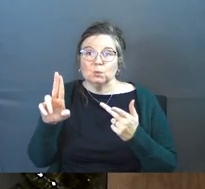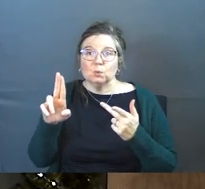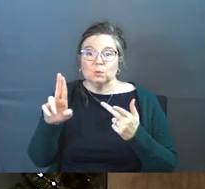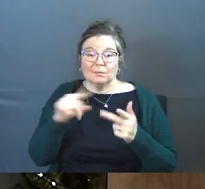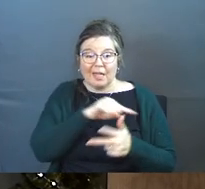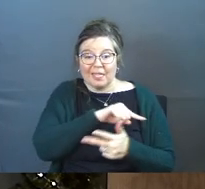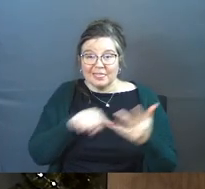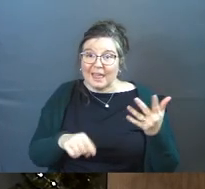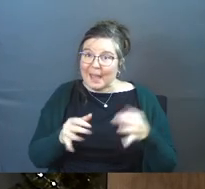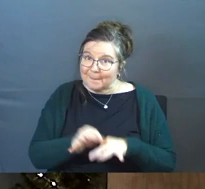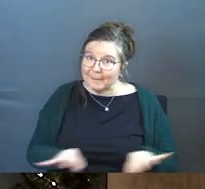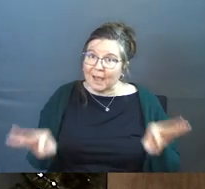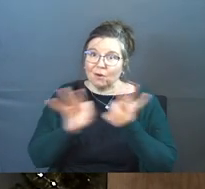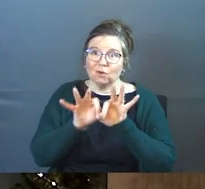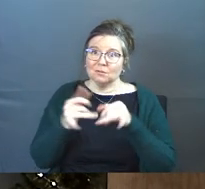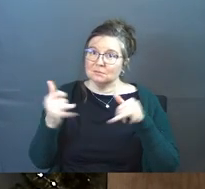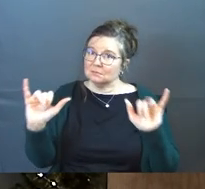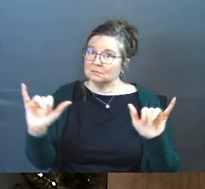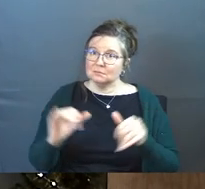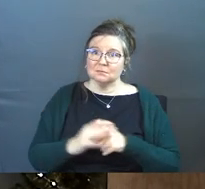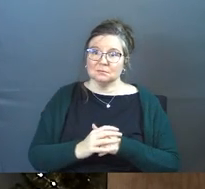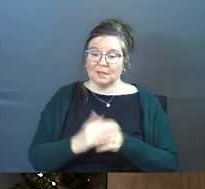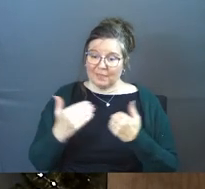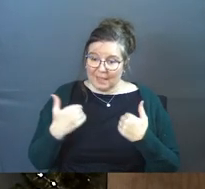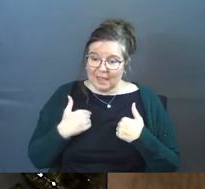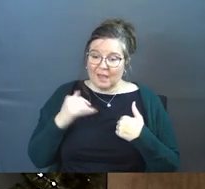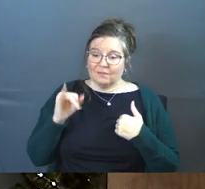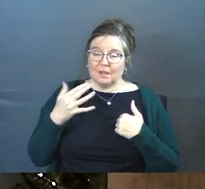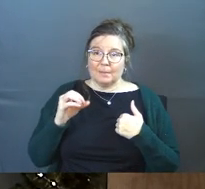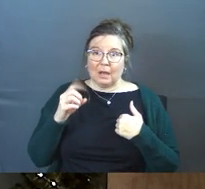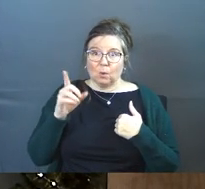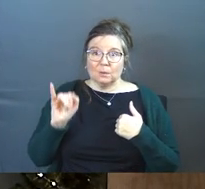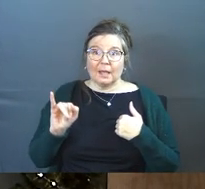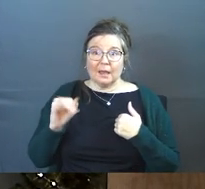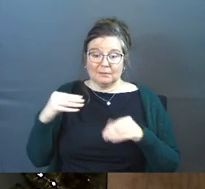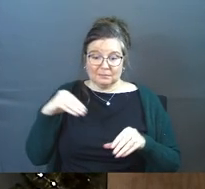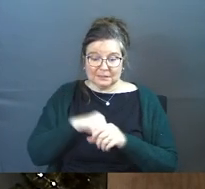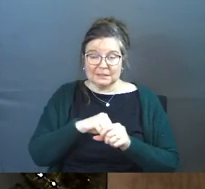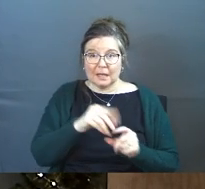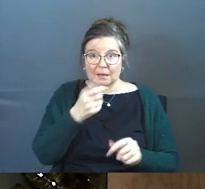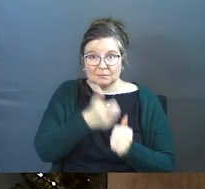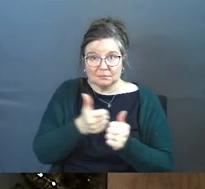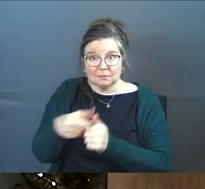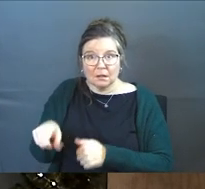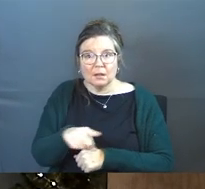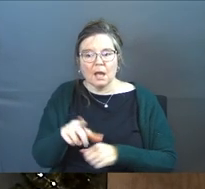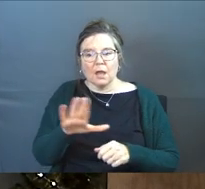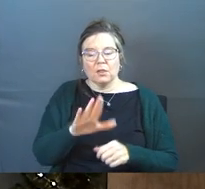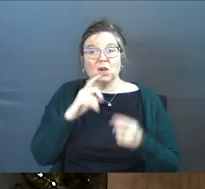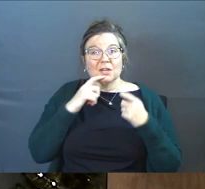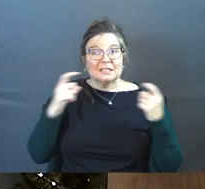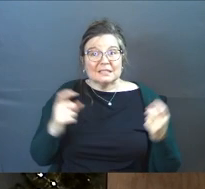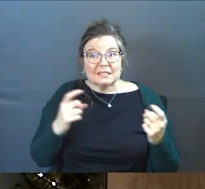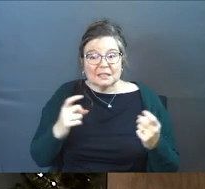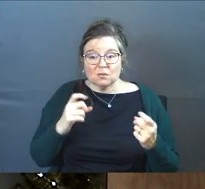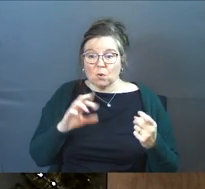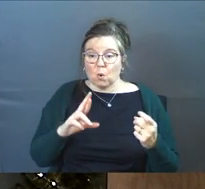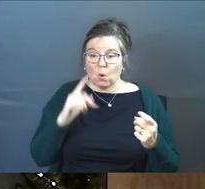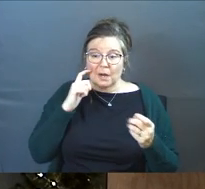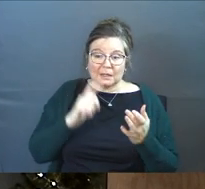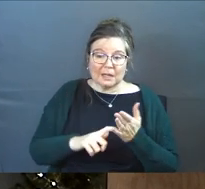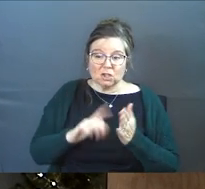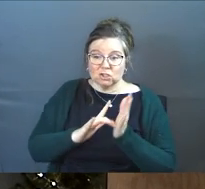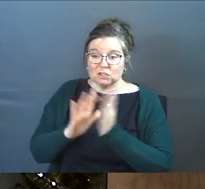they matter. They have the Imago Dei. And their sin or